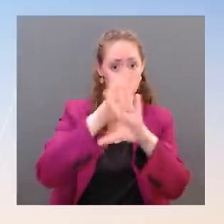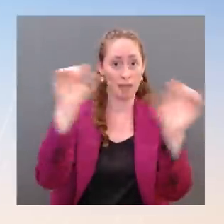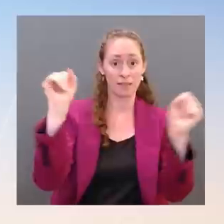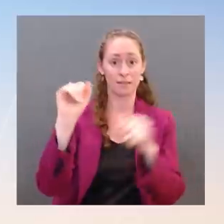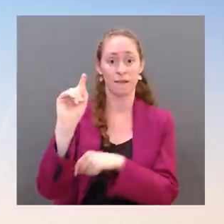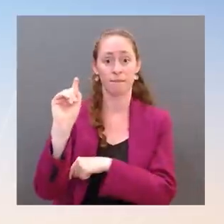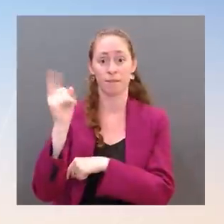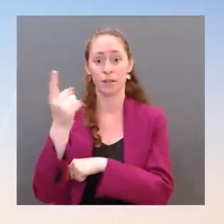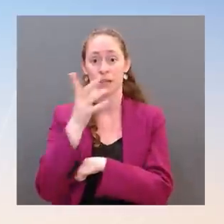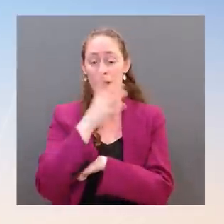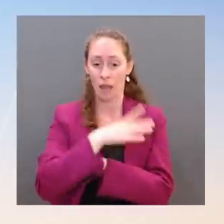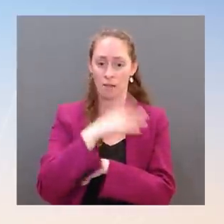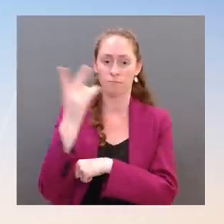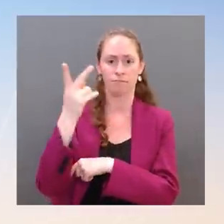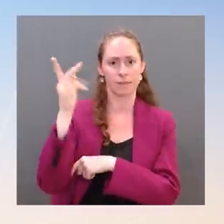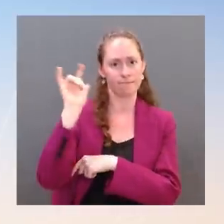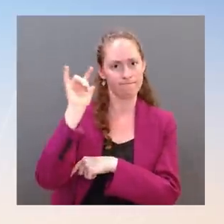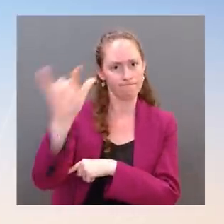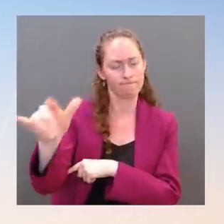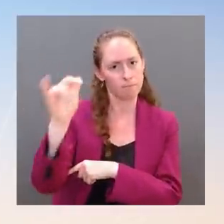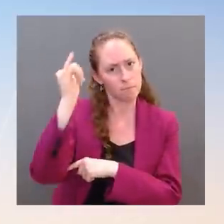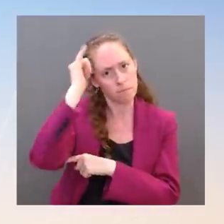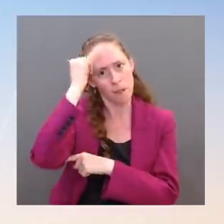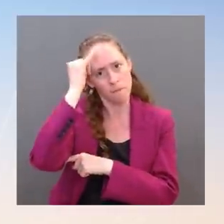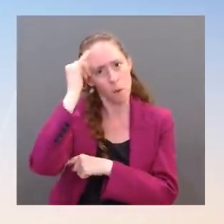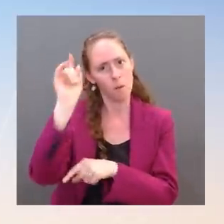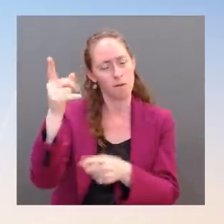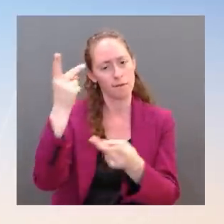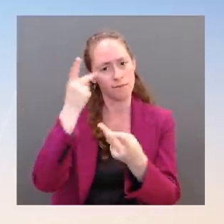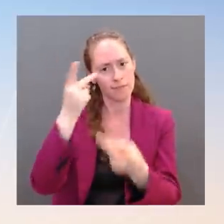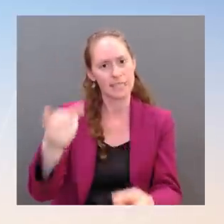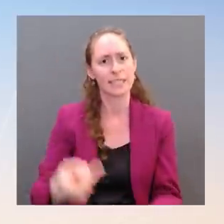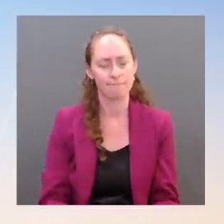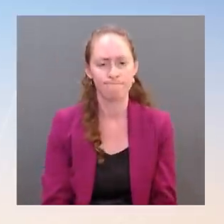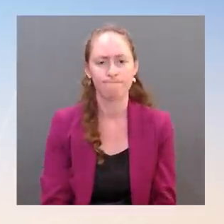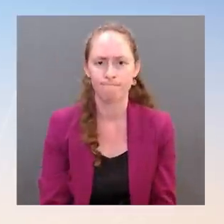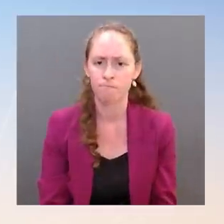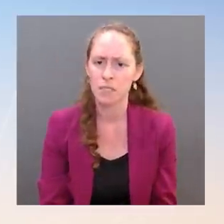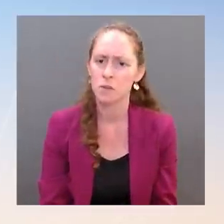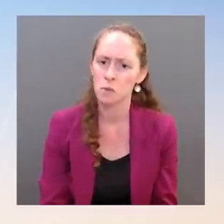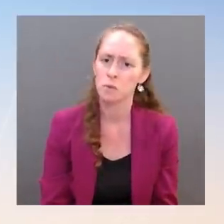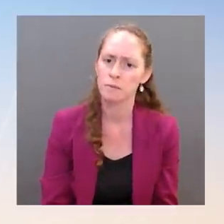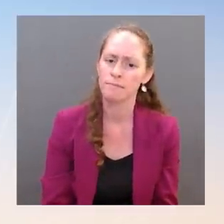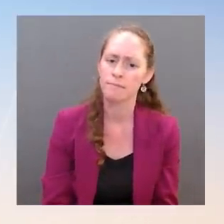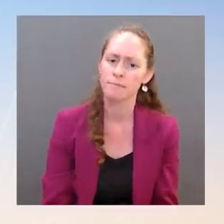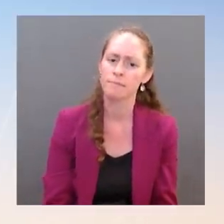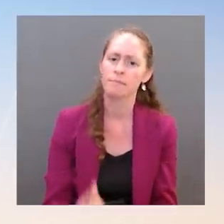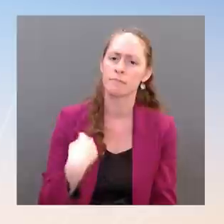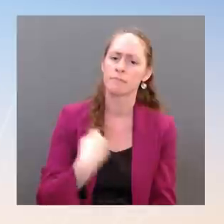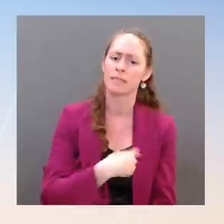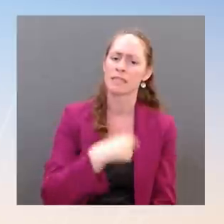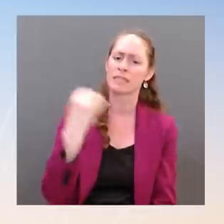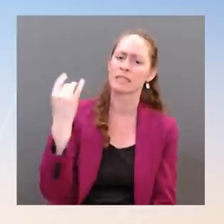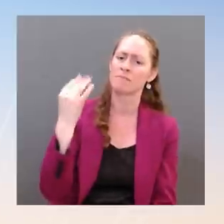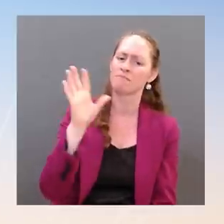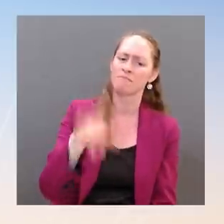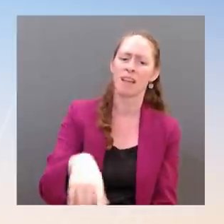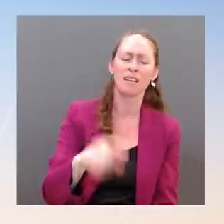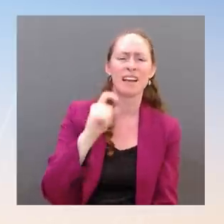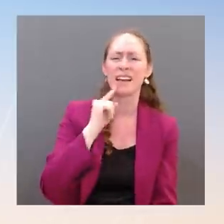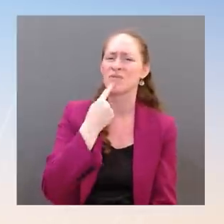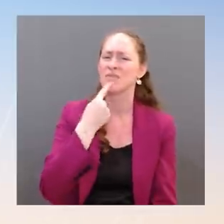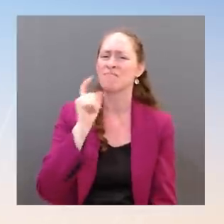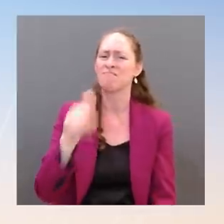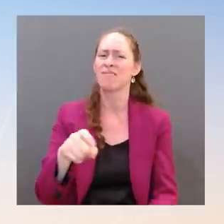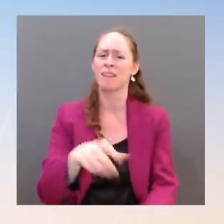yesterday, as all of you know, are a sad reminder of how important it is to redouble our fight against gun violence and violent crime.